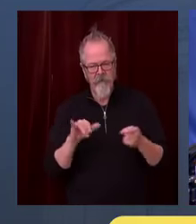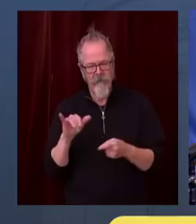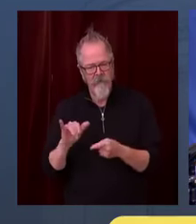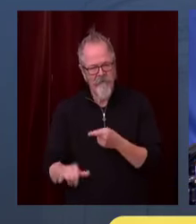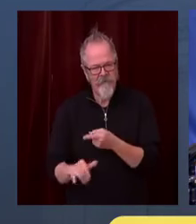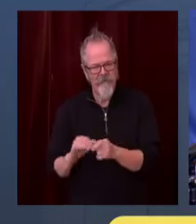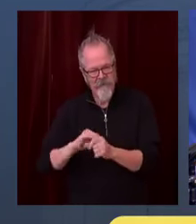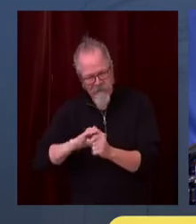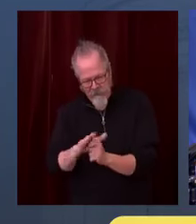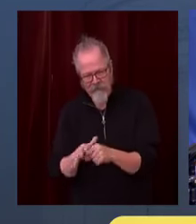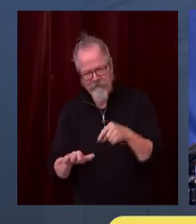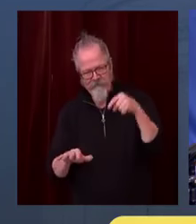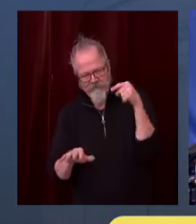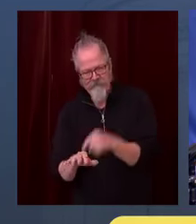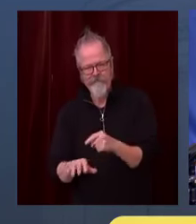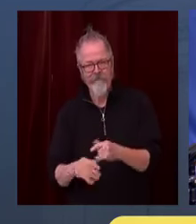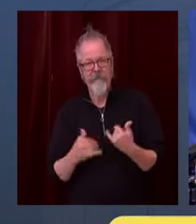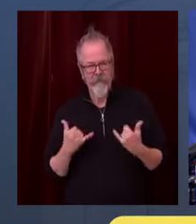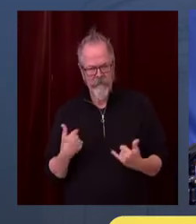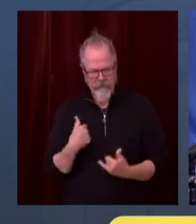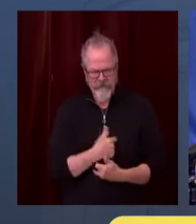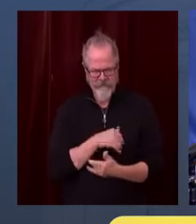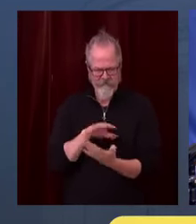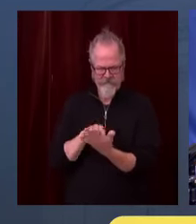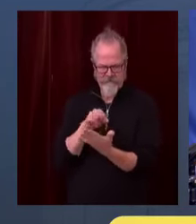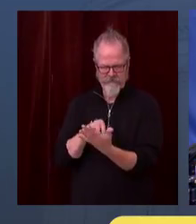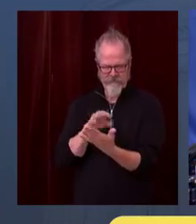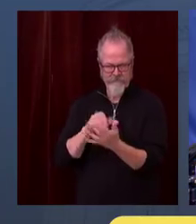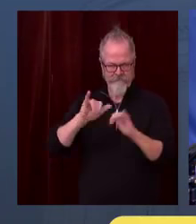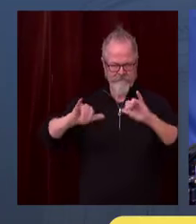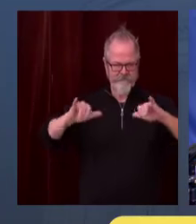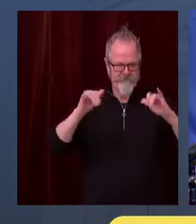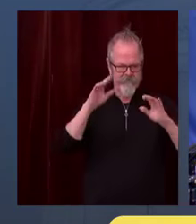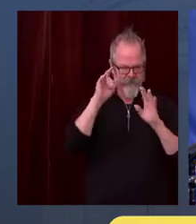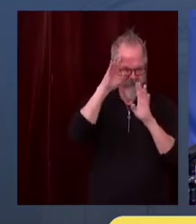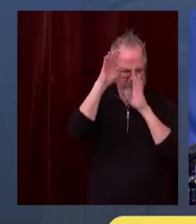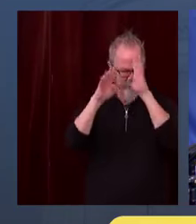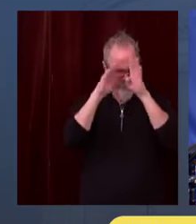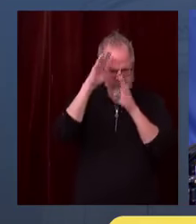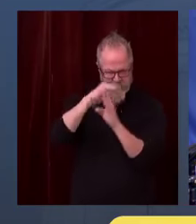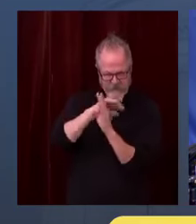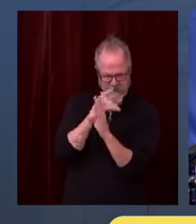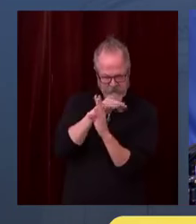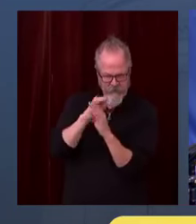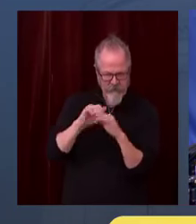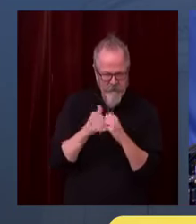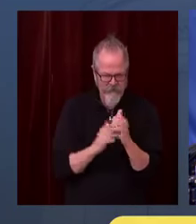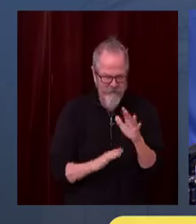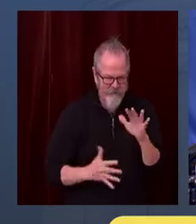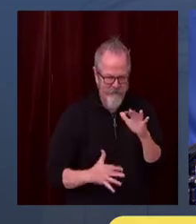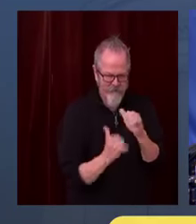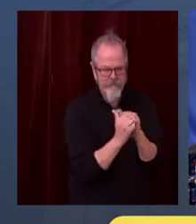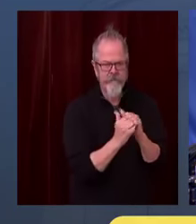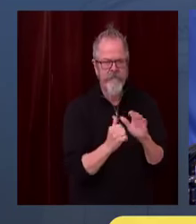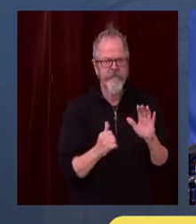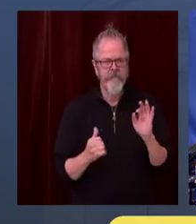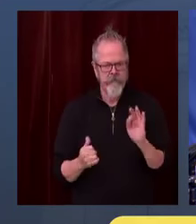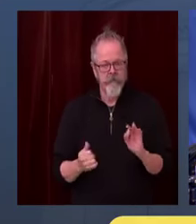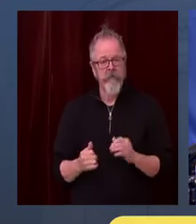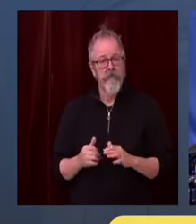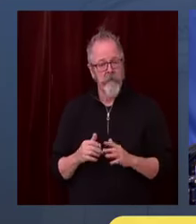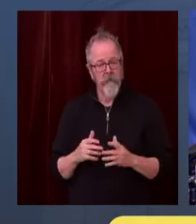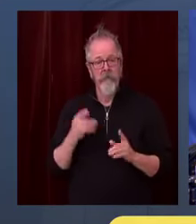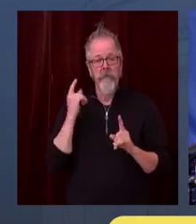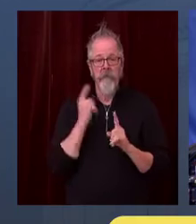creative work to get that whittled down as far as humanly possible. So long and short of it, I don't think it'll get